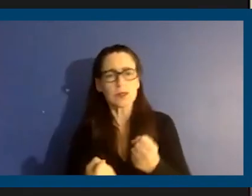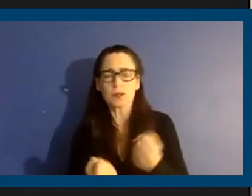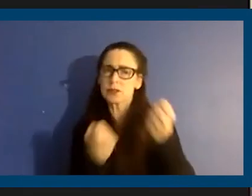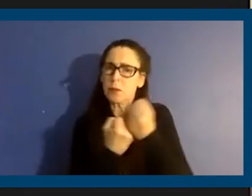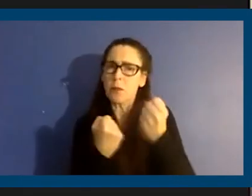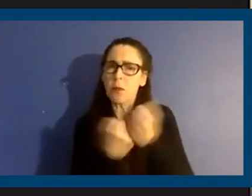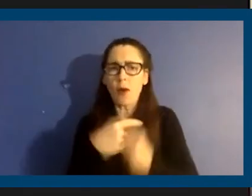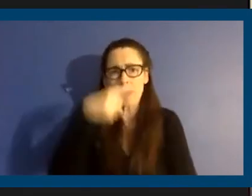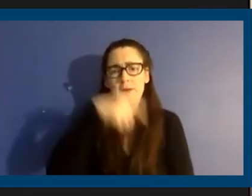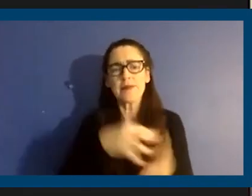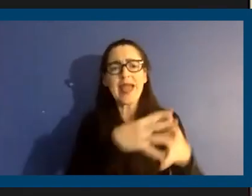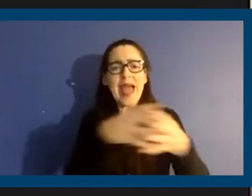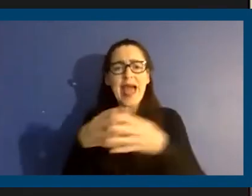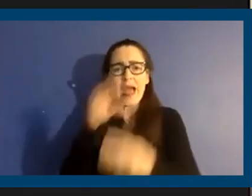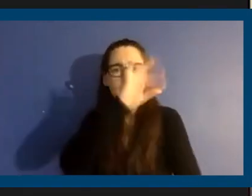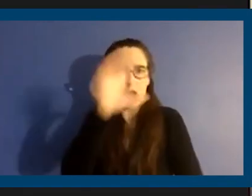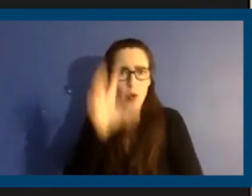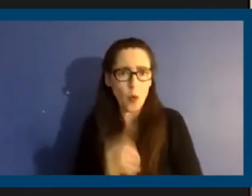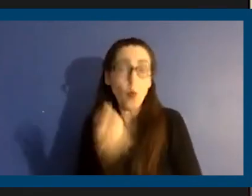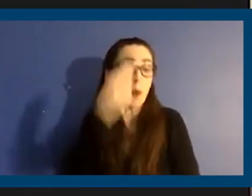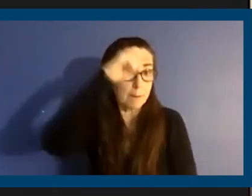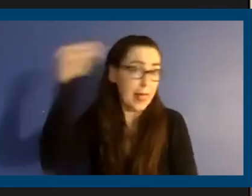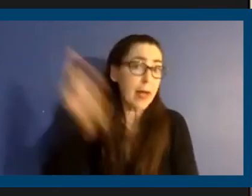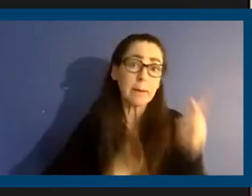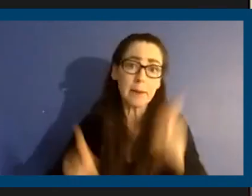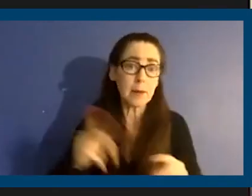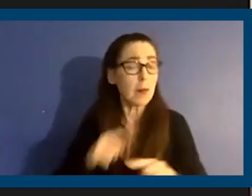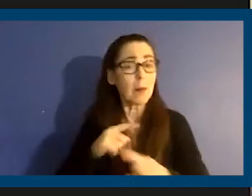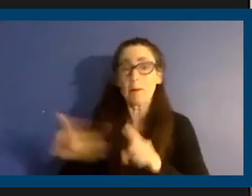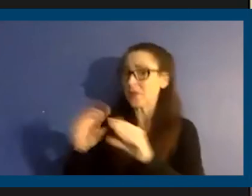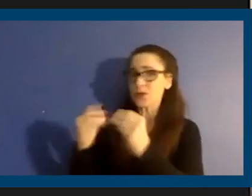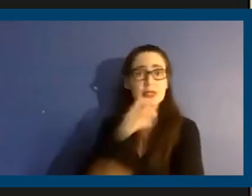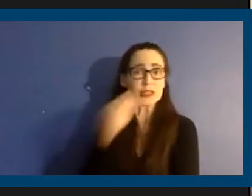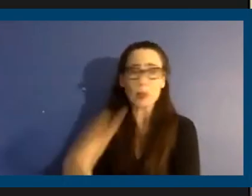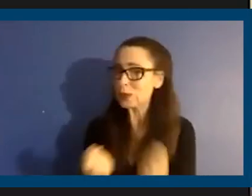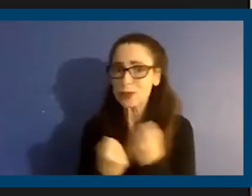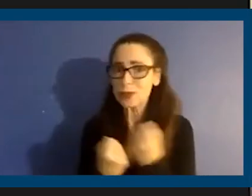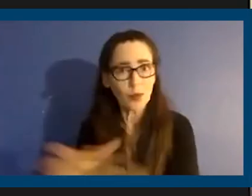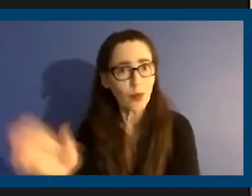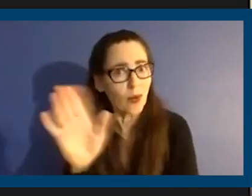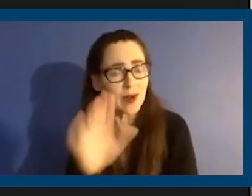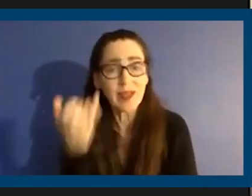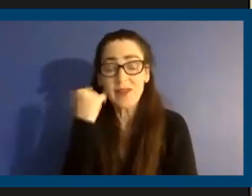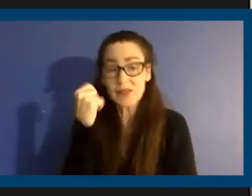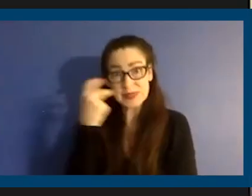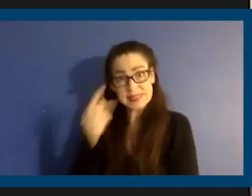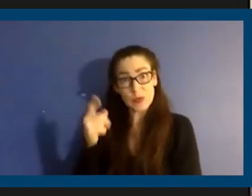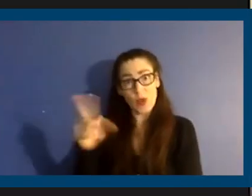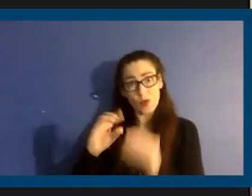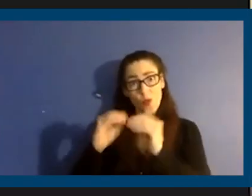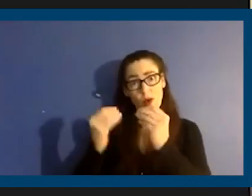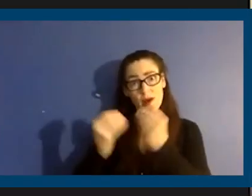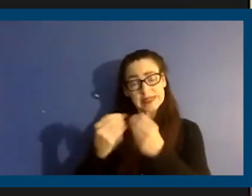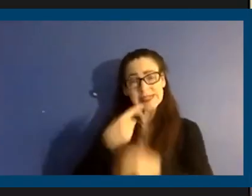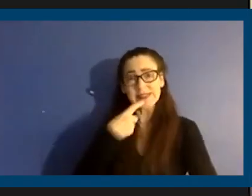Americans or black people at heart, but they don't. And so if you see one of those organizations that